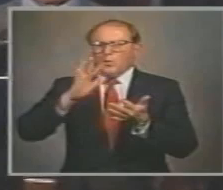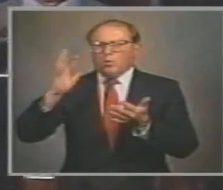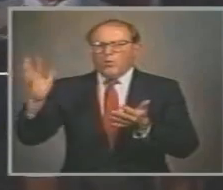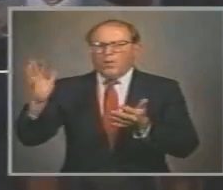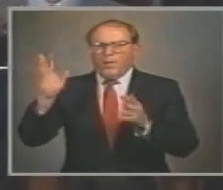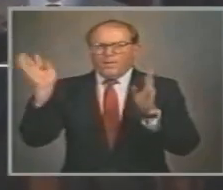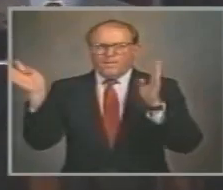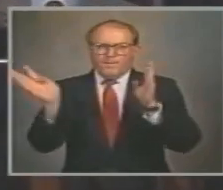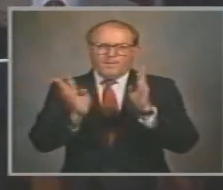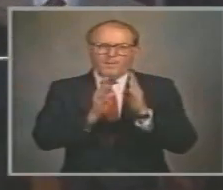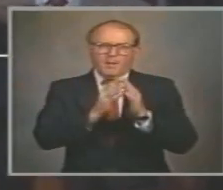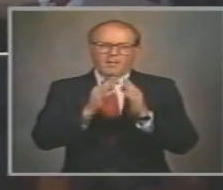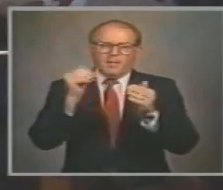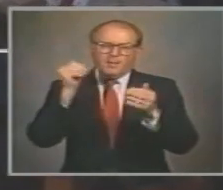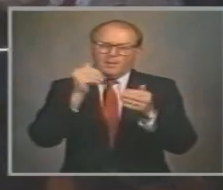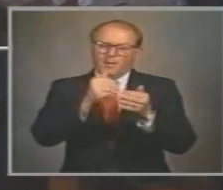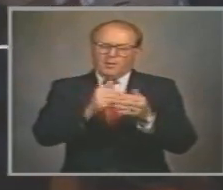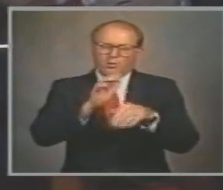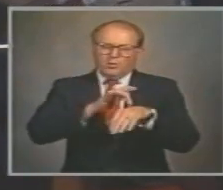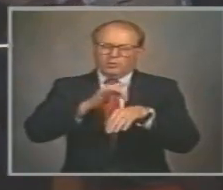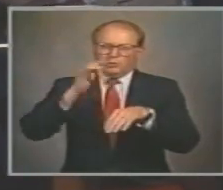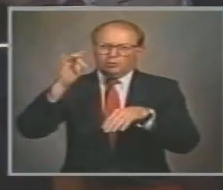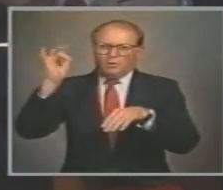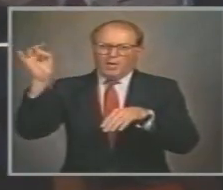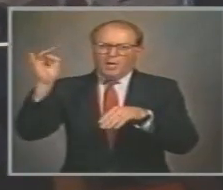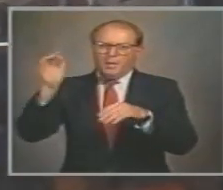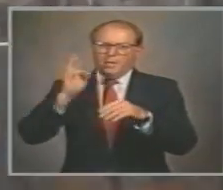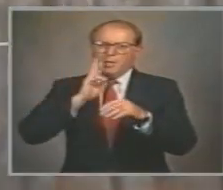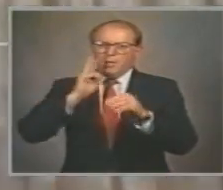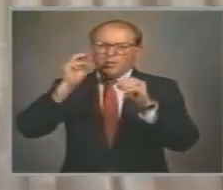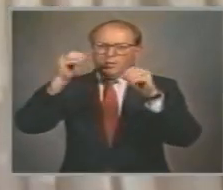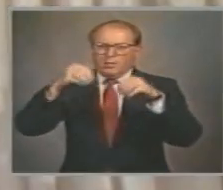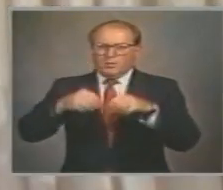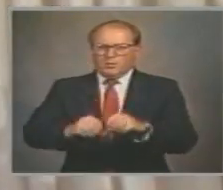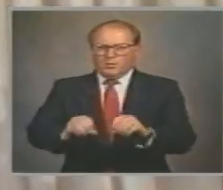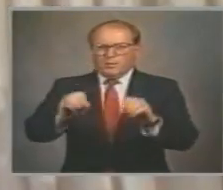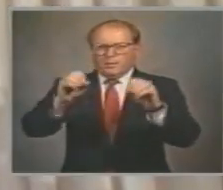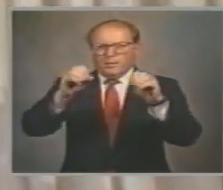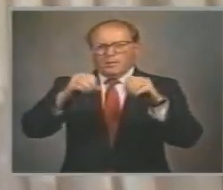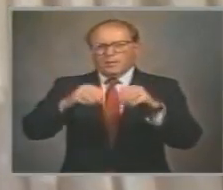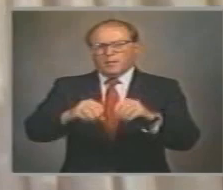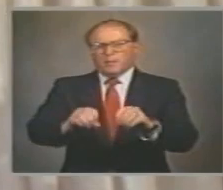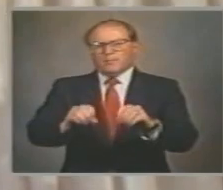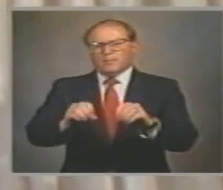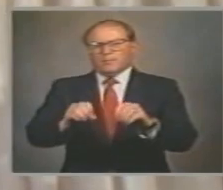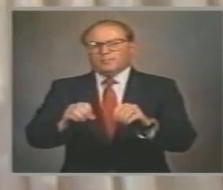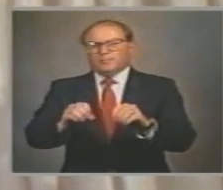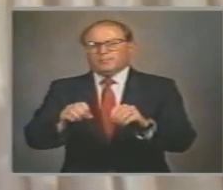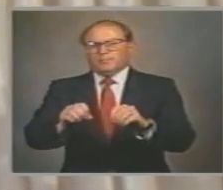Gathered by the crystals singing He